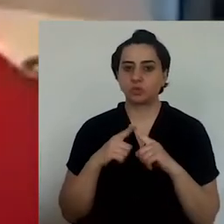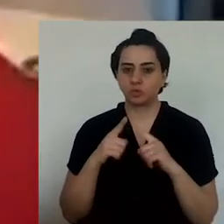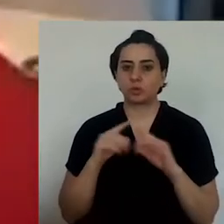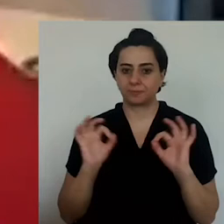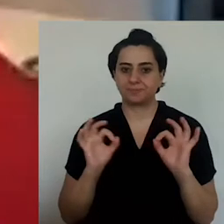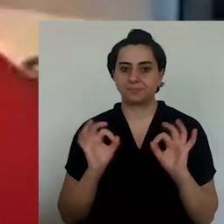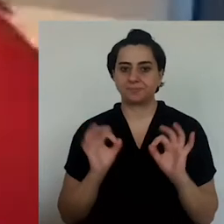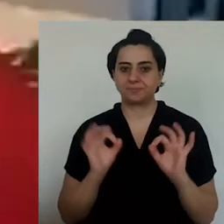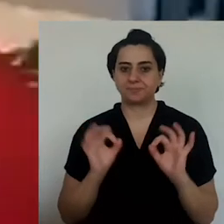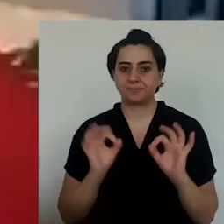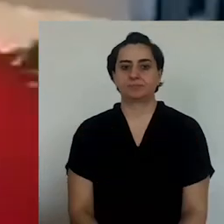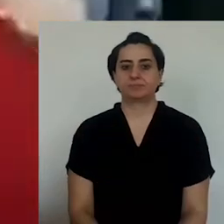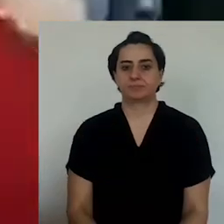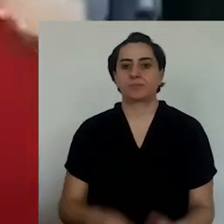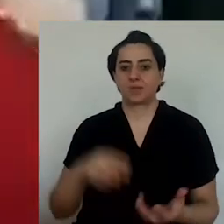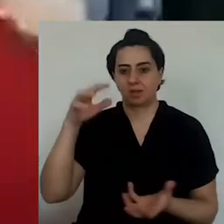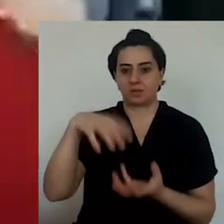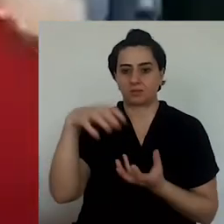fan oven.